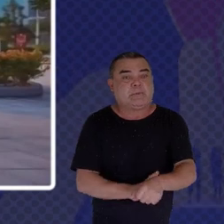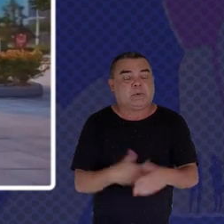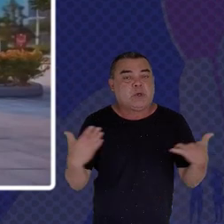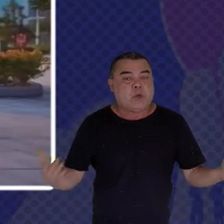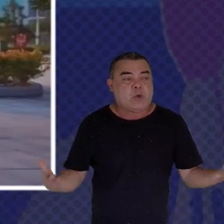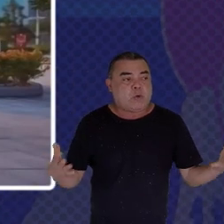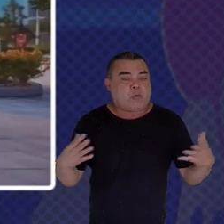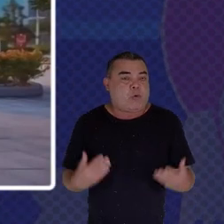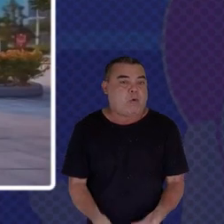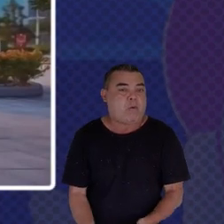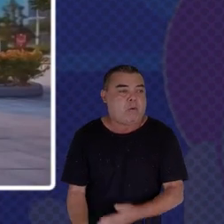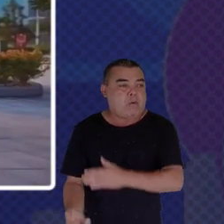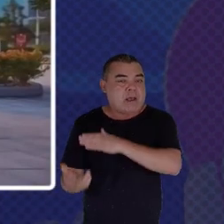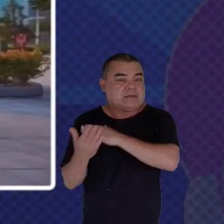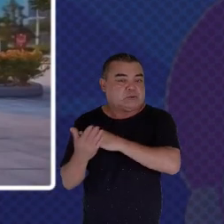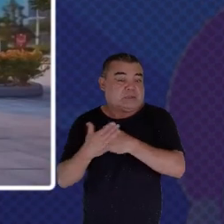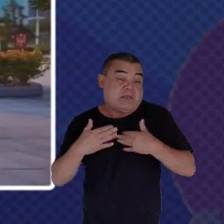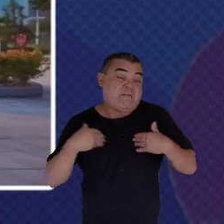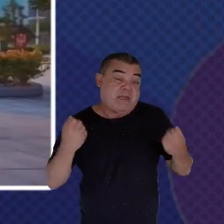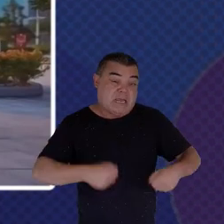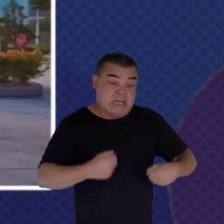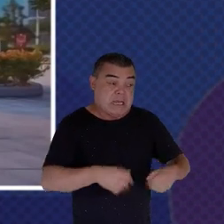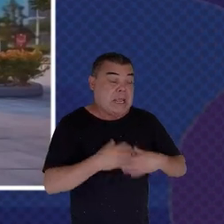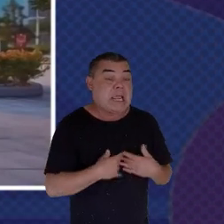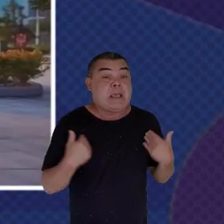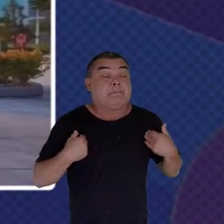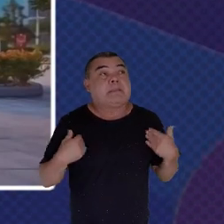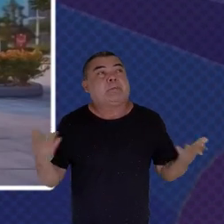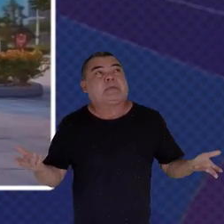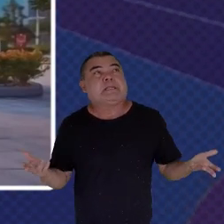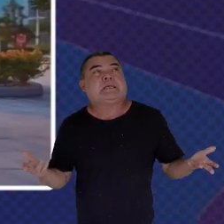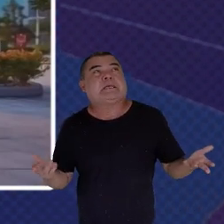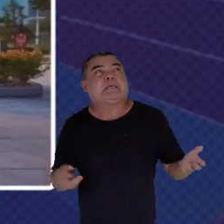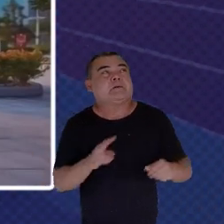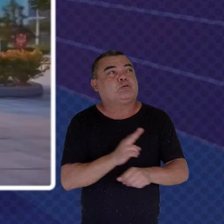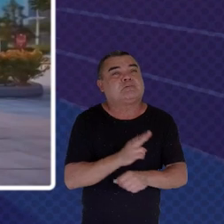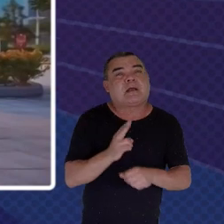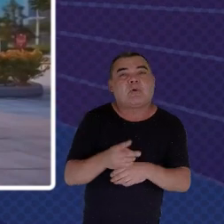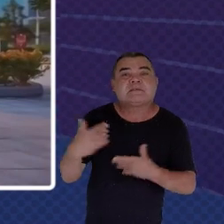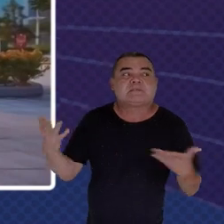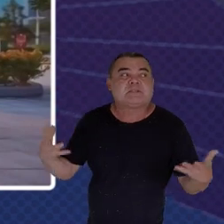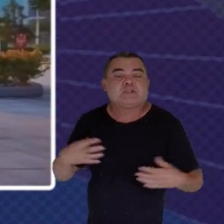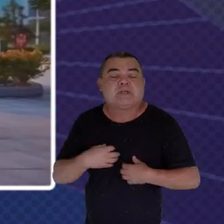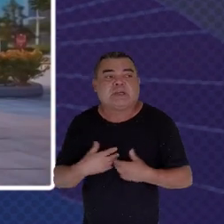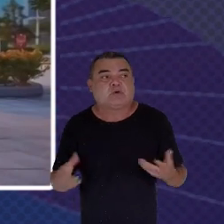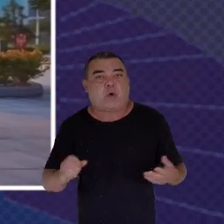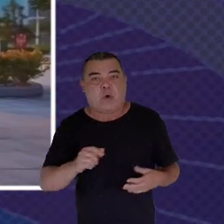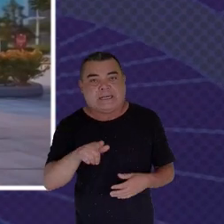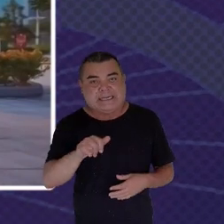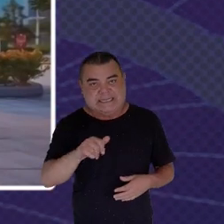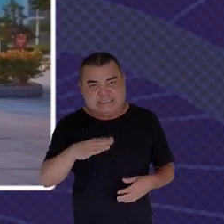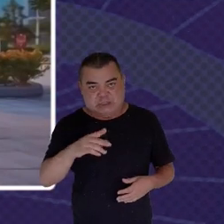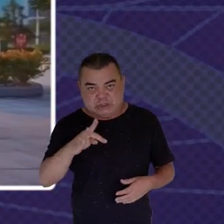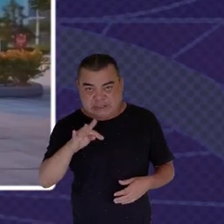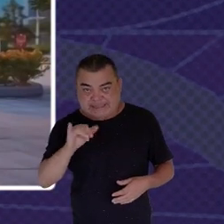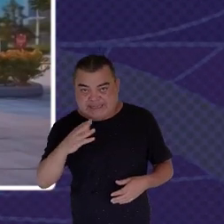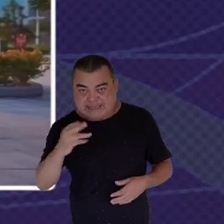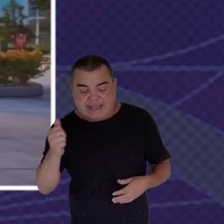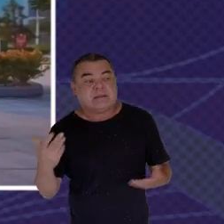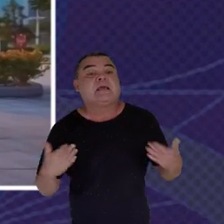managed in as holistic a way As possible That's one broad idea That I think is an important